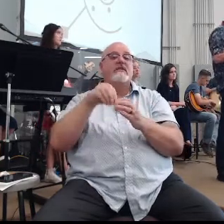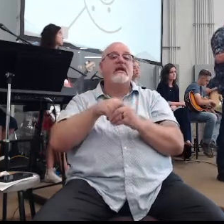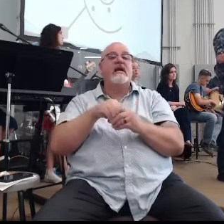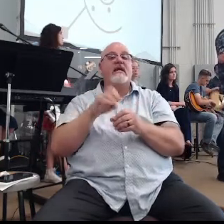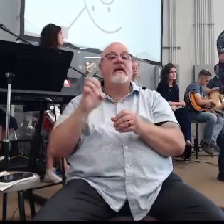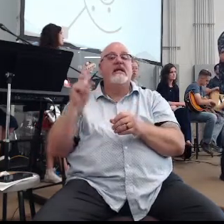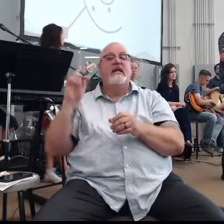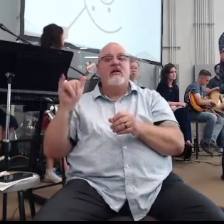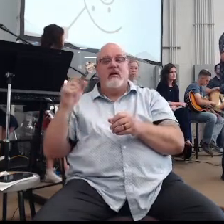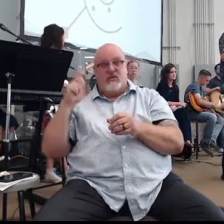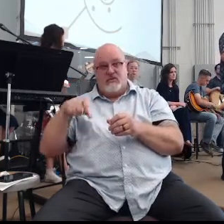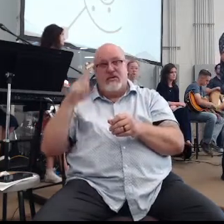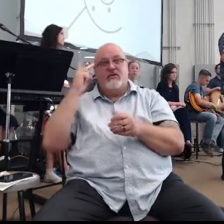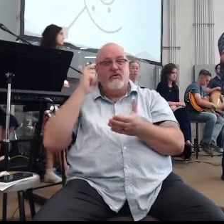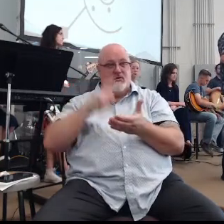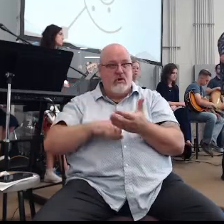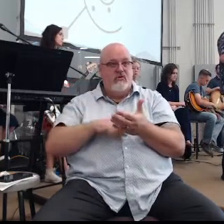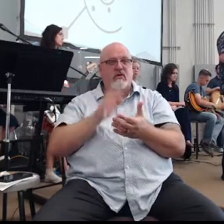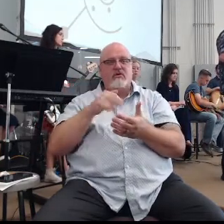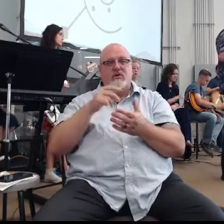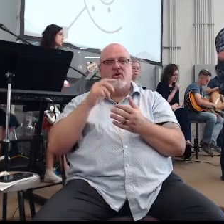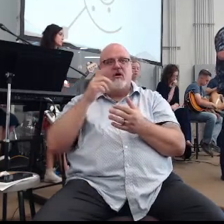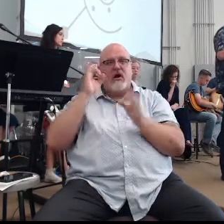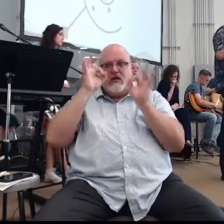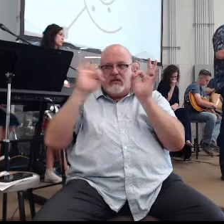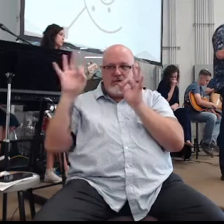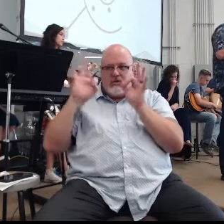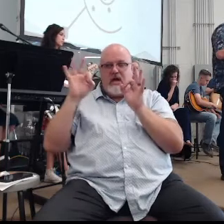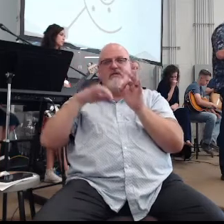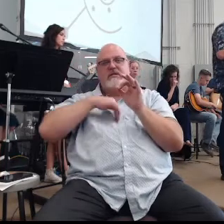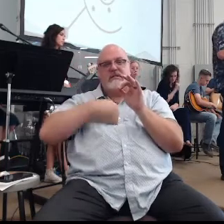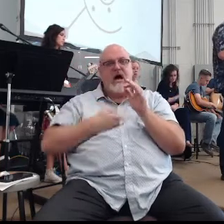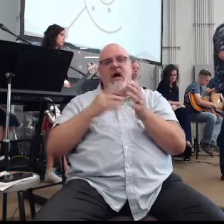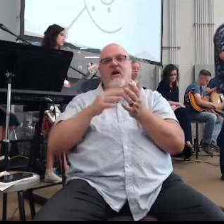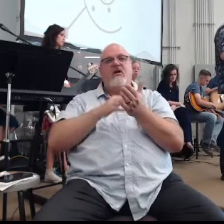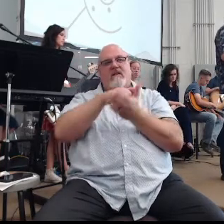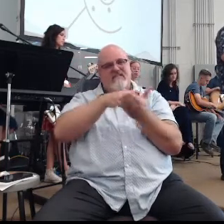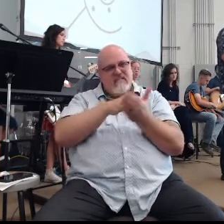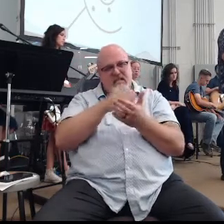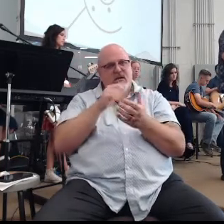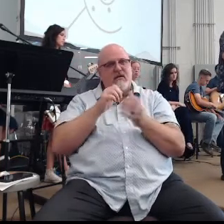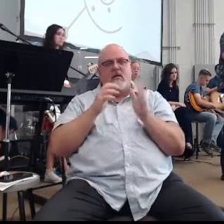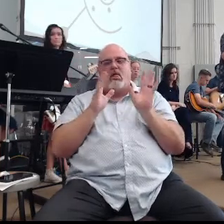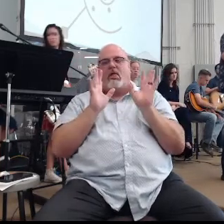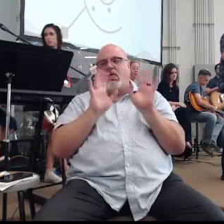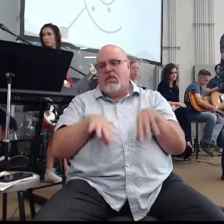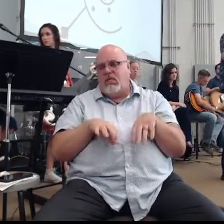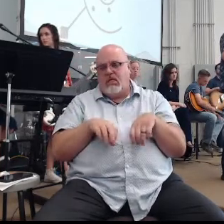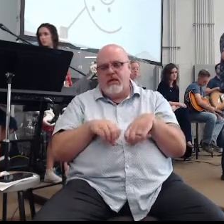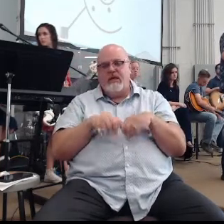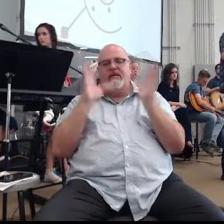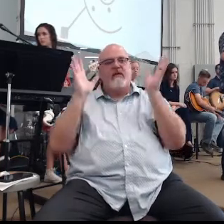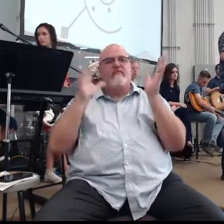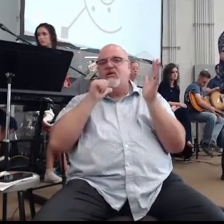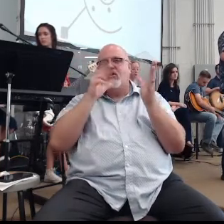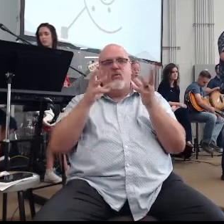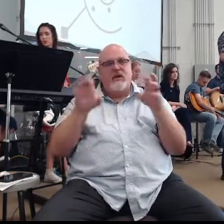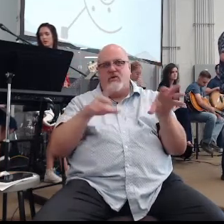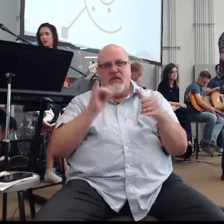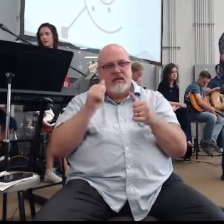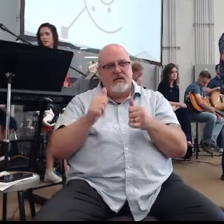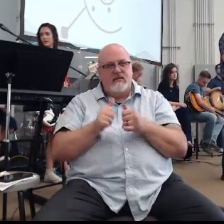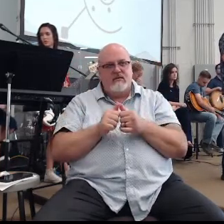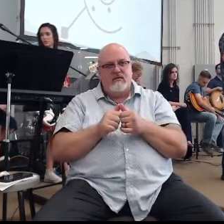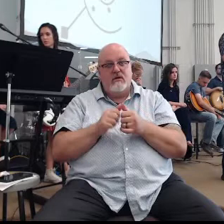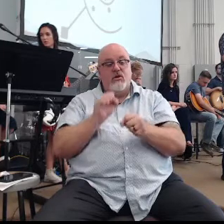You need to notice that you have distraction, disappointment, discouragement, fatigue, frustration and feeling like you don't want to do this anymore. You need to